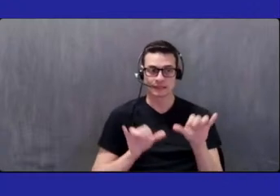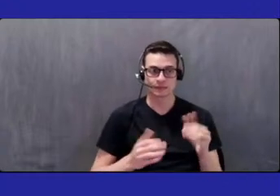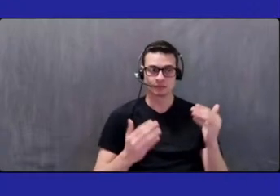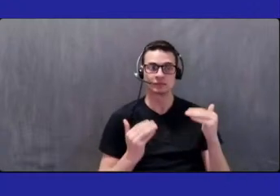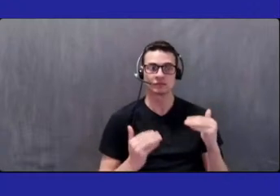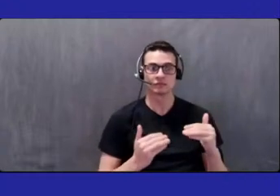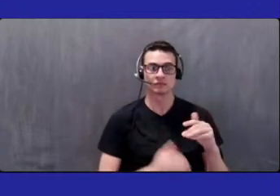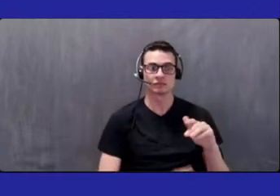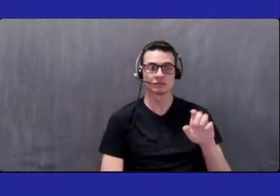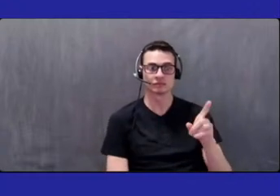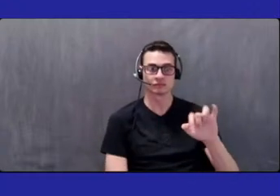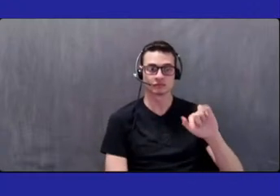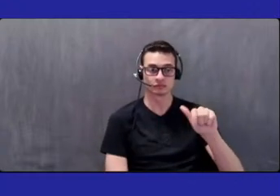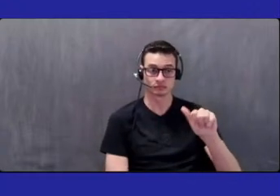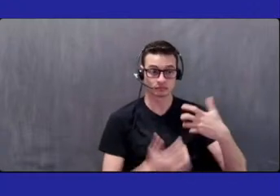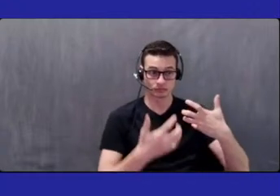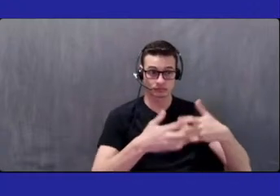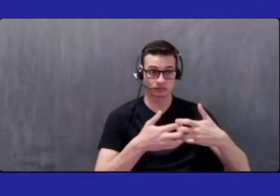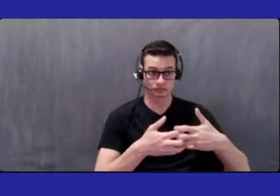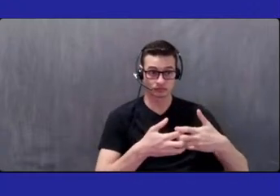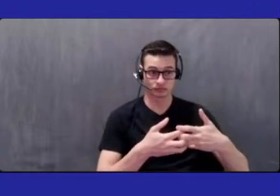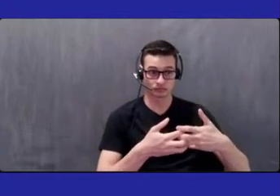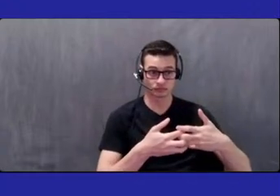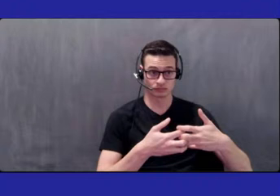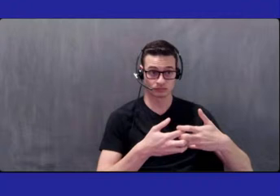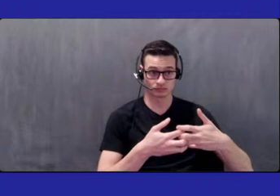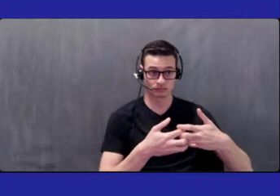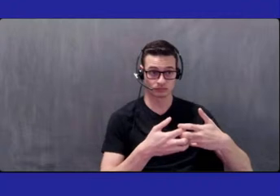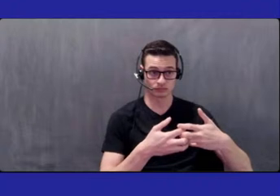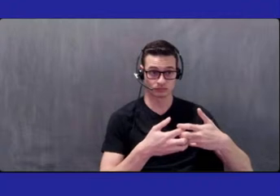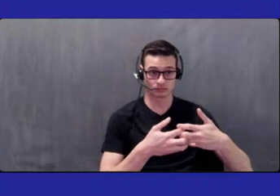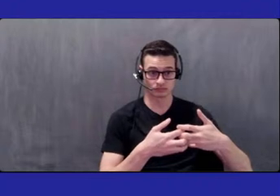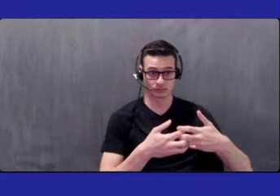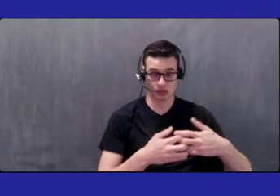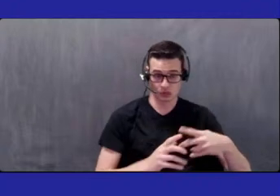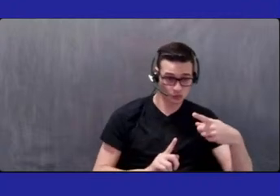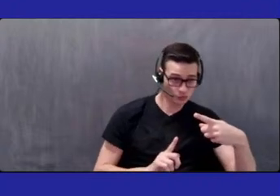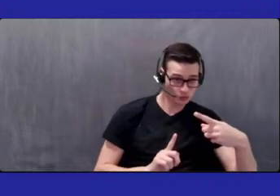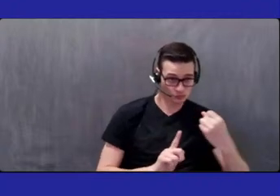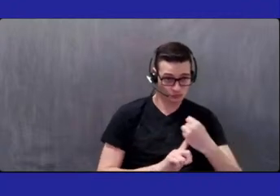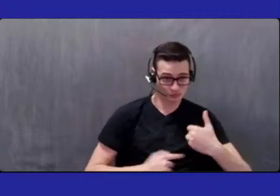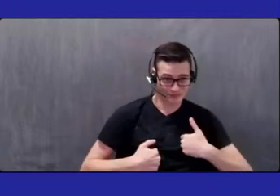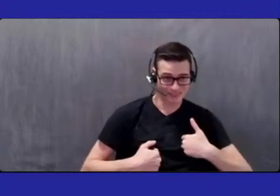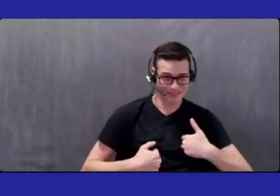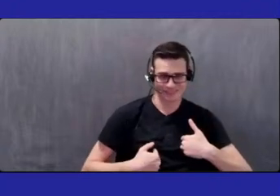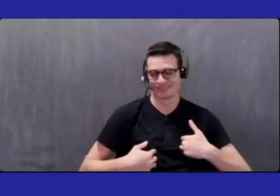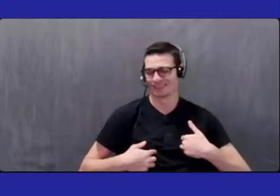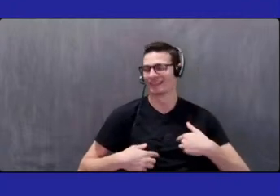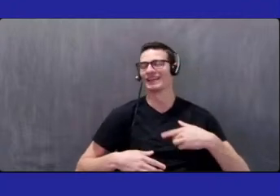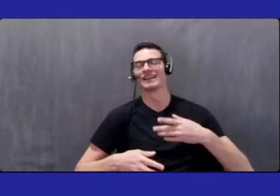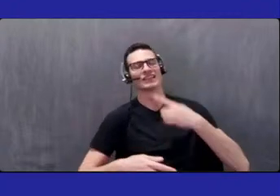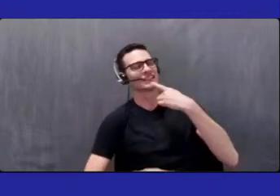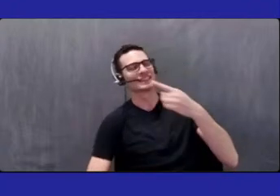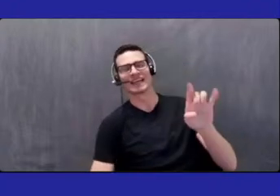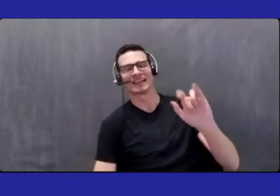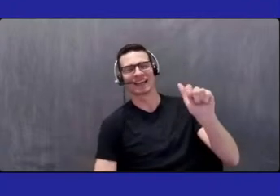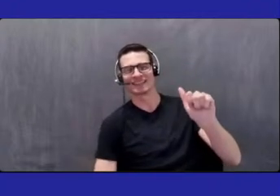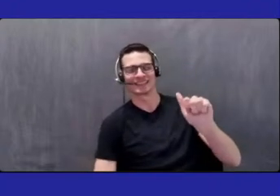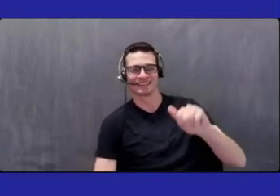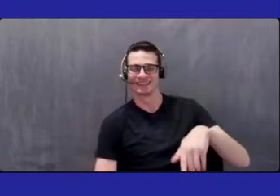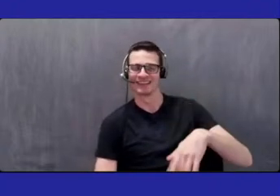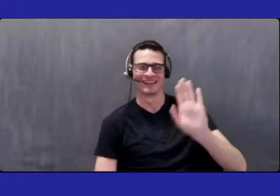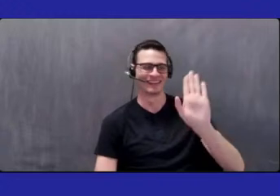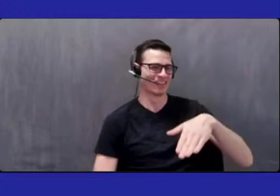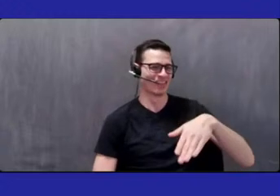x-ray absorber, okay, you got me here. Oh, Dexter. It's a Dexter machine,